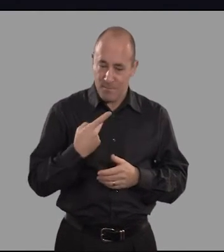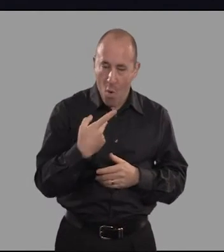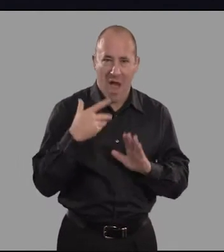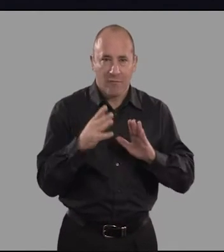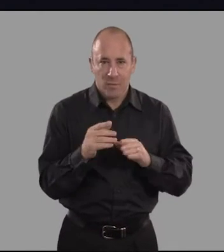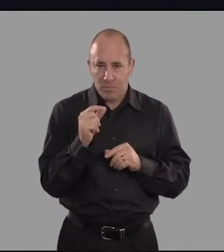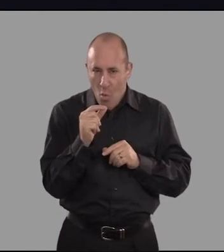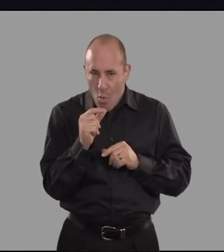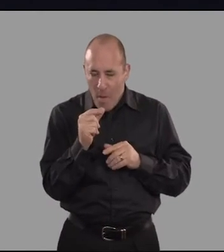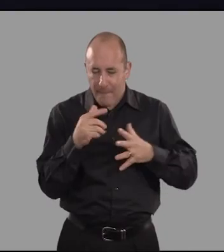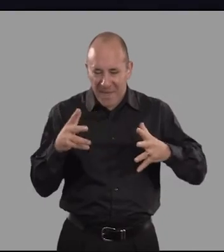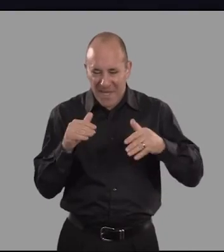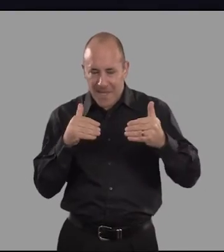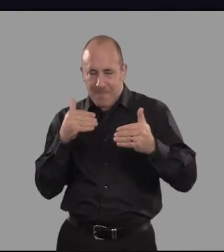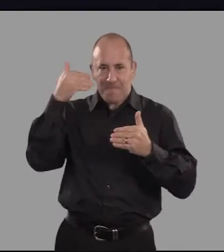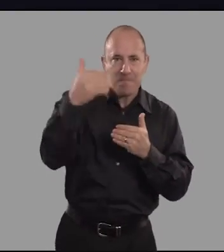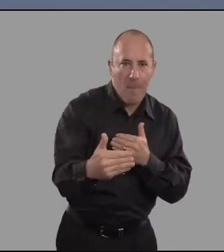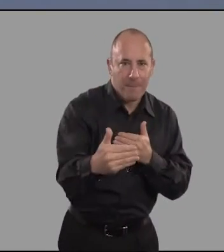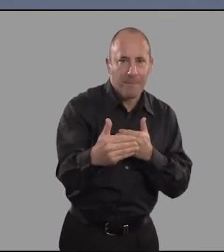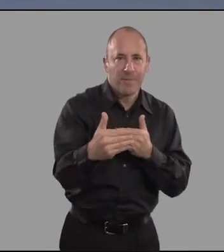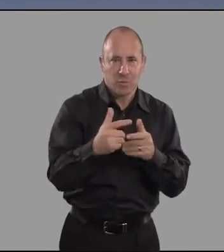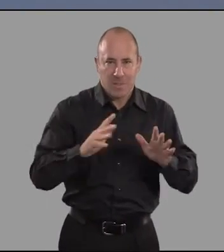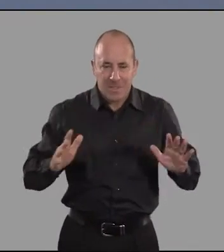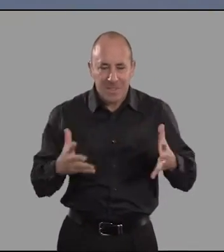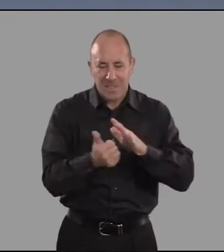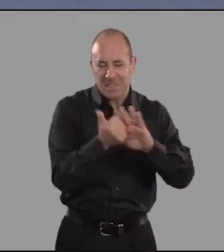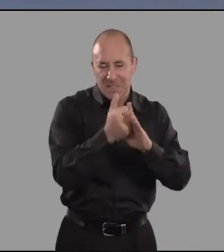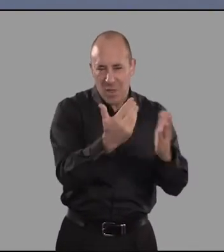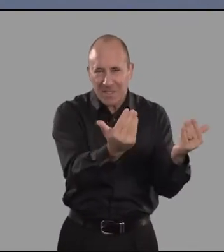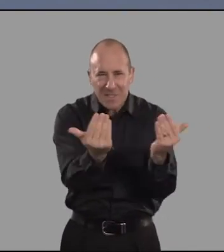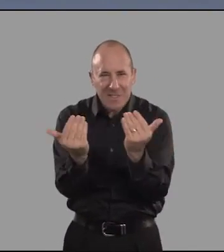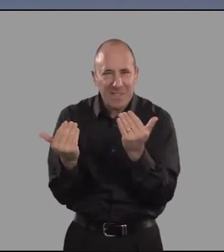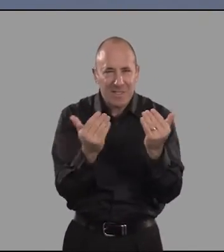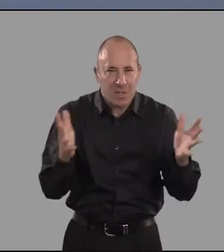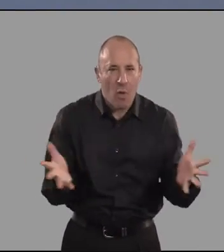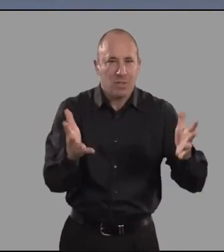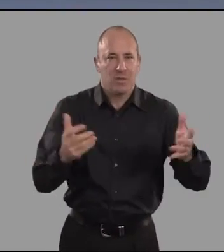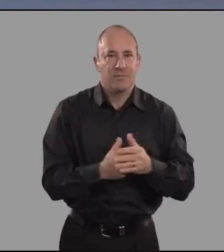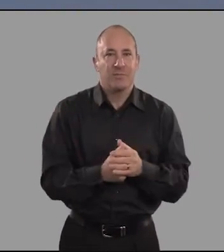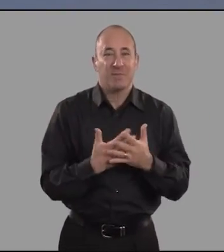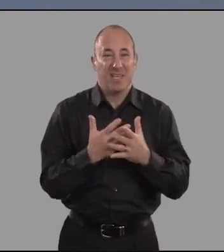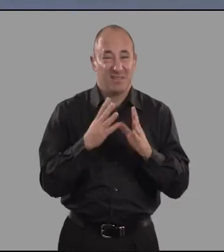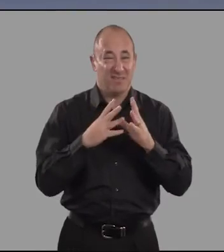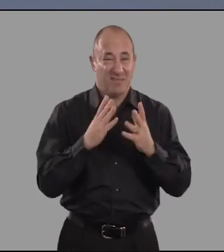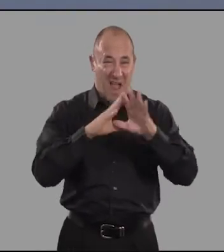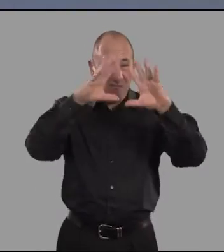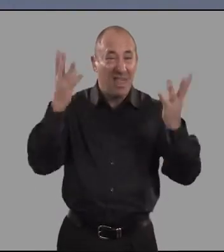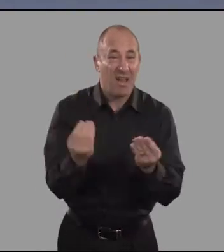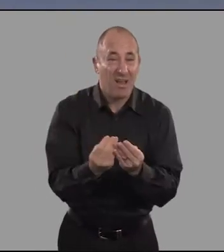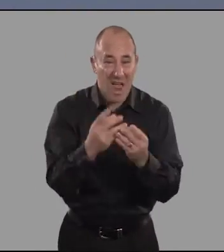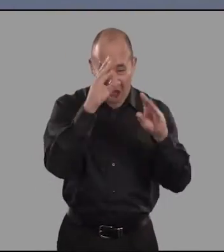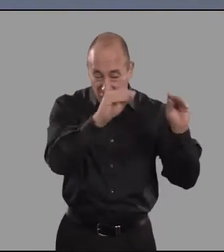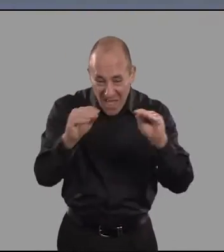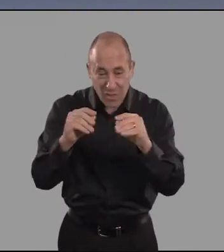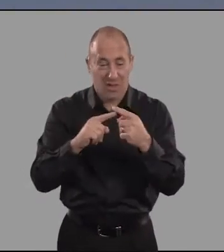We need to take both small and large steps to ensure we encourage the best talent all around us. By this I mean as a